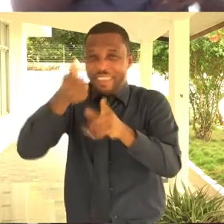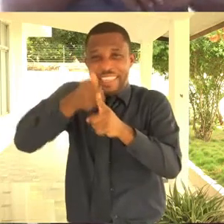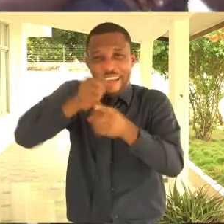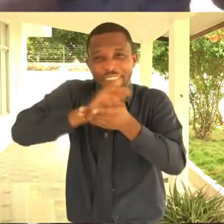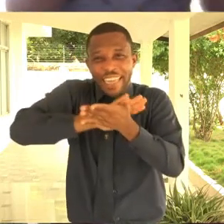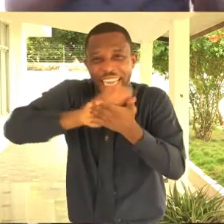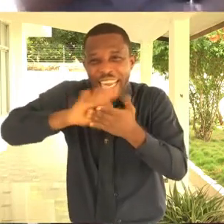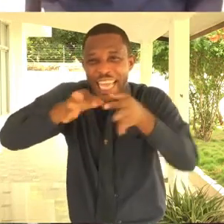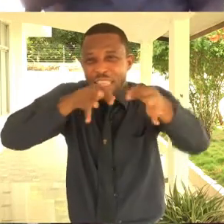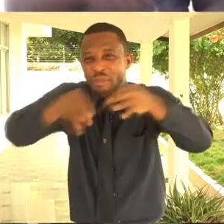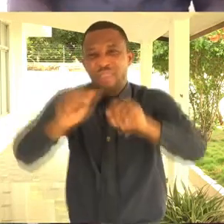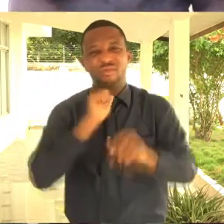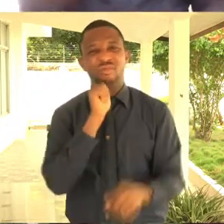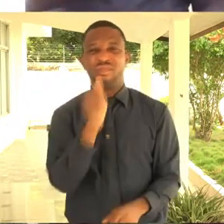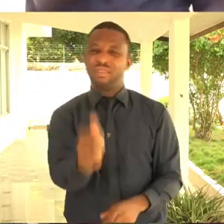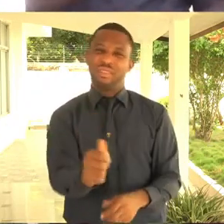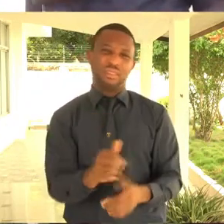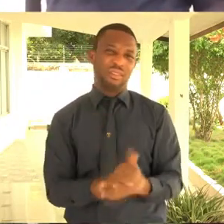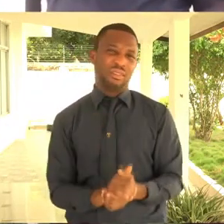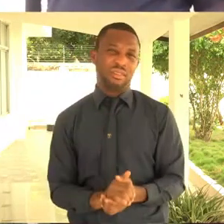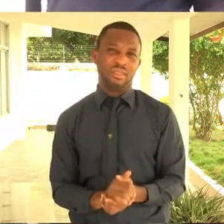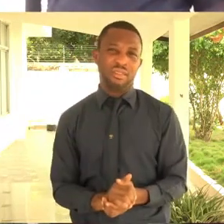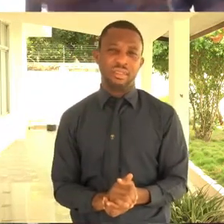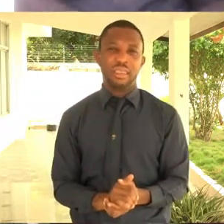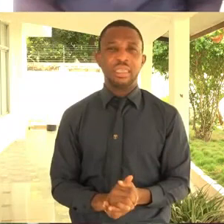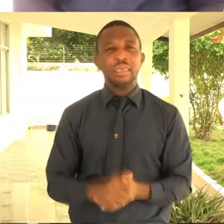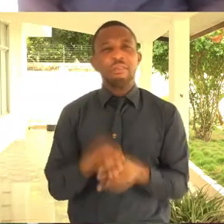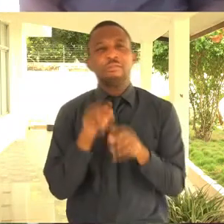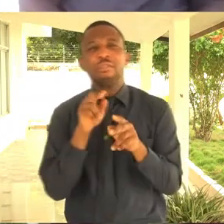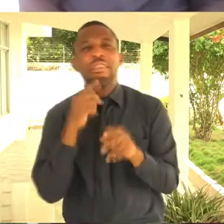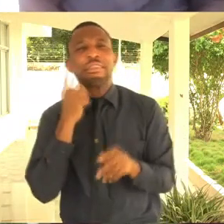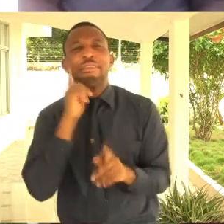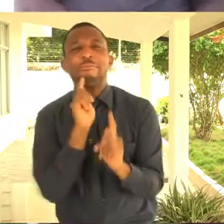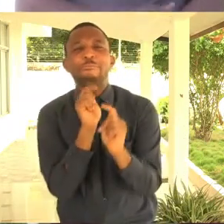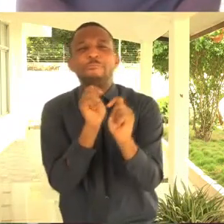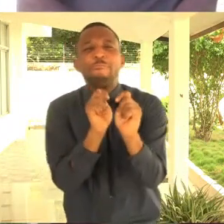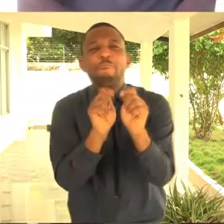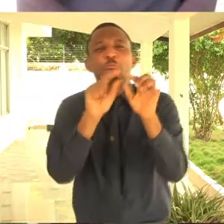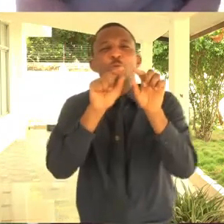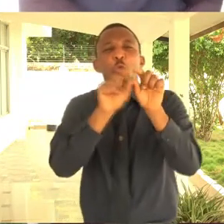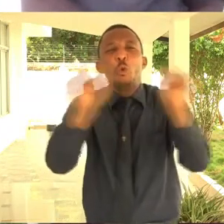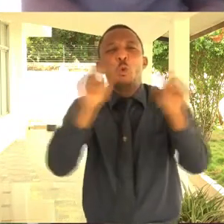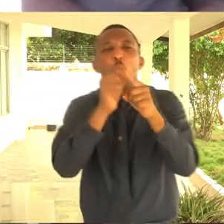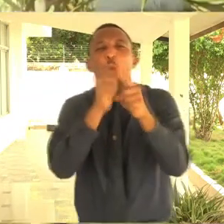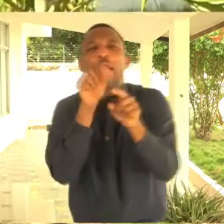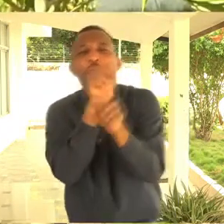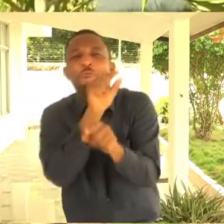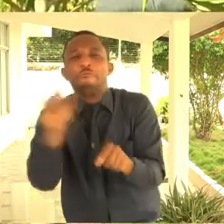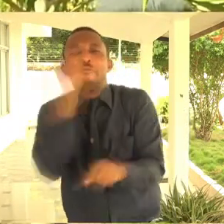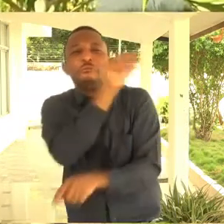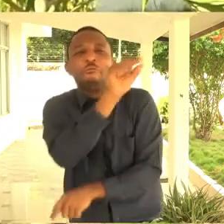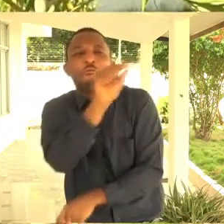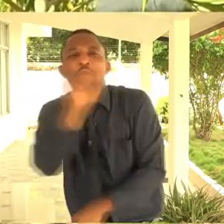there. And no, they should look at it. Why do they need for an interpreter? So I ask them. You know,